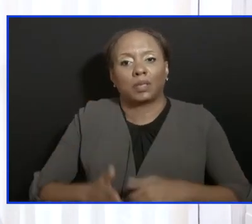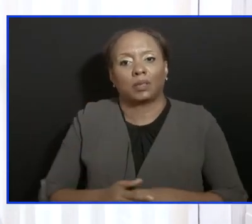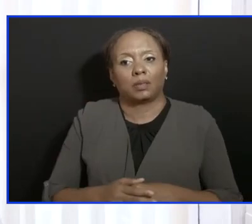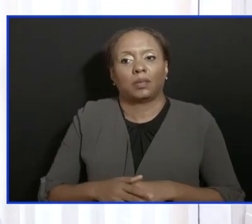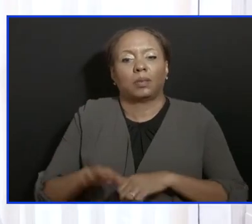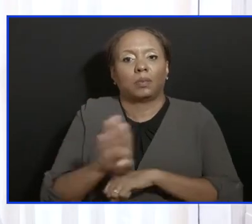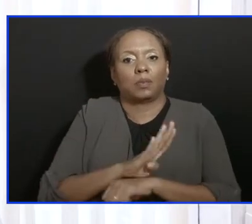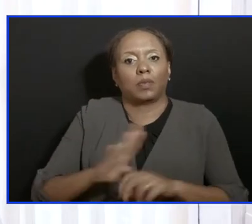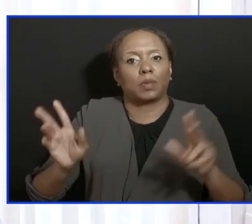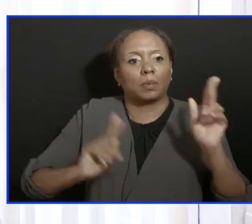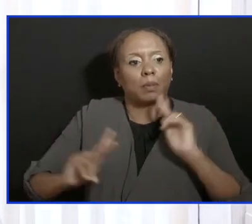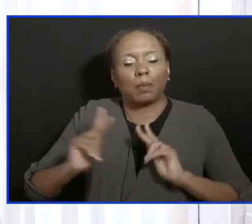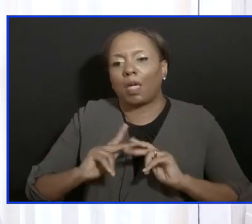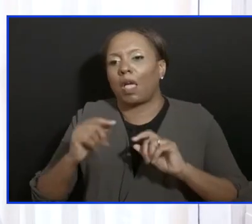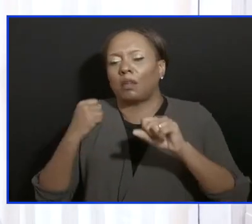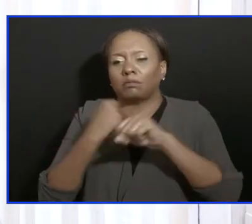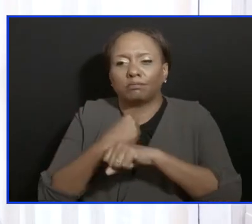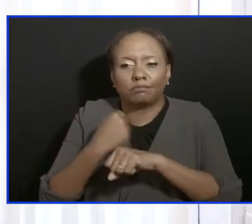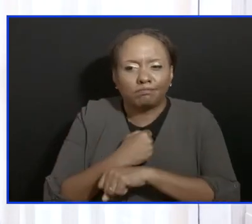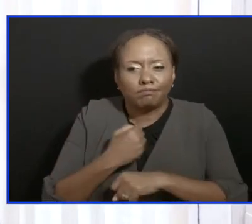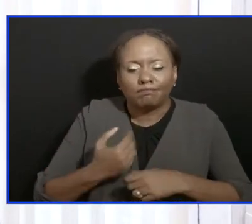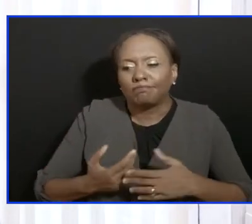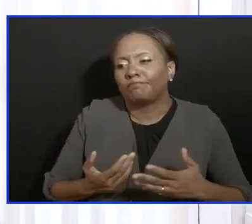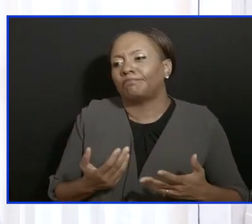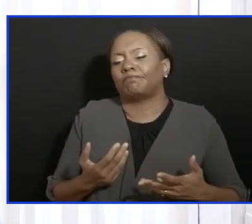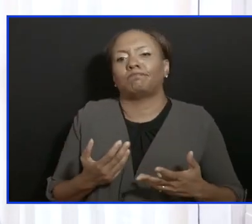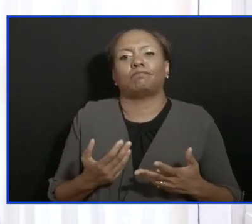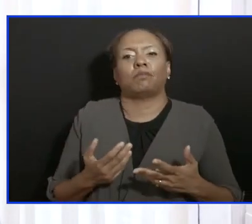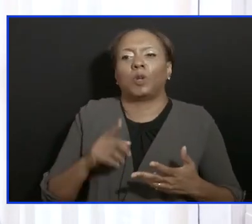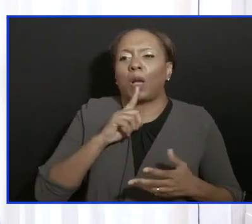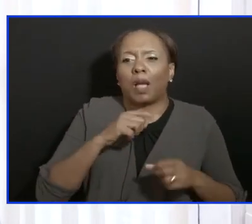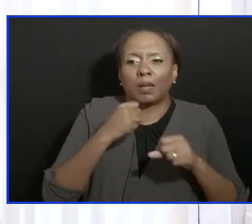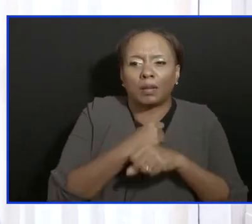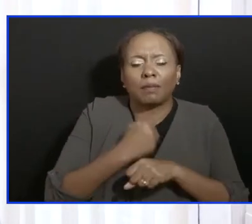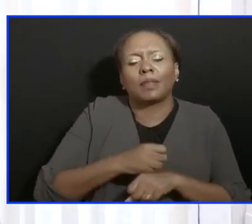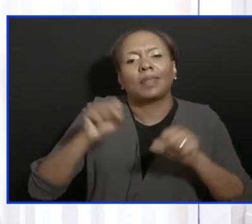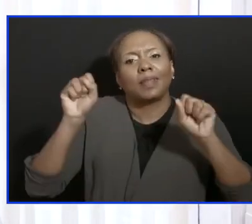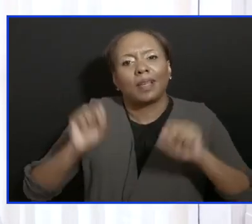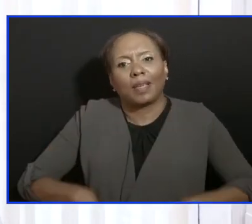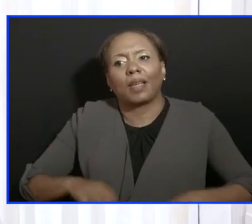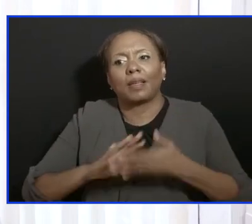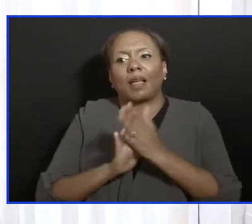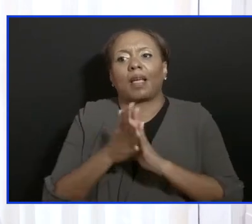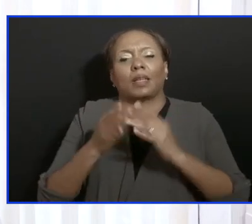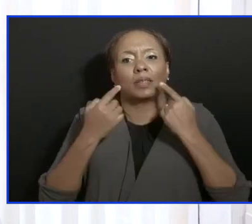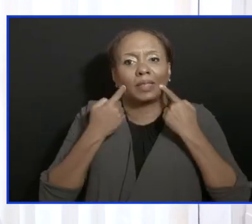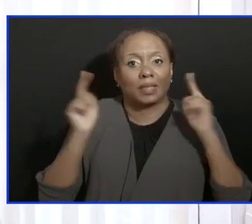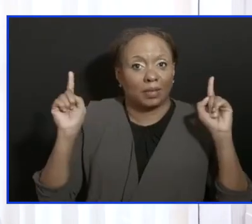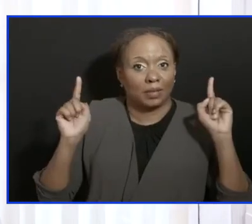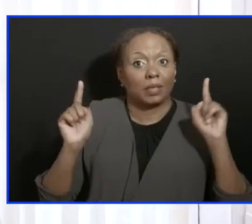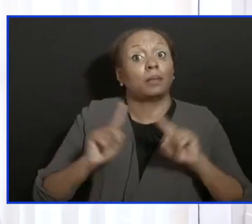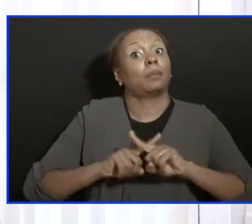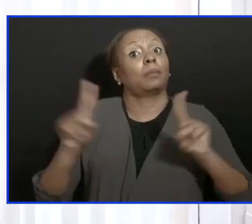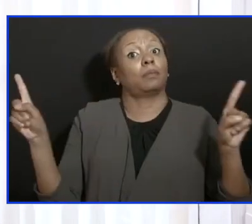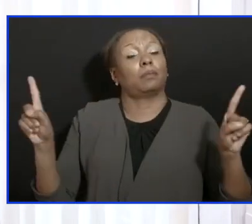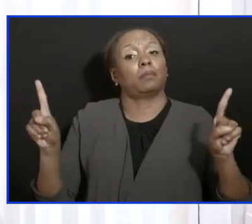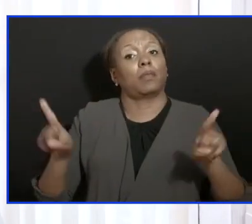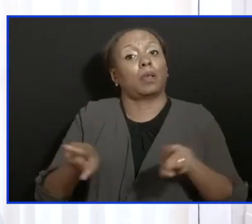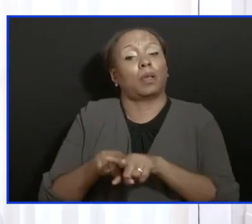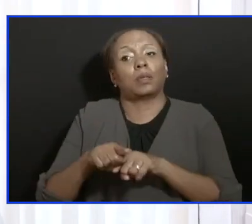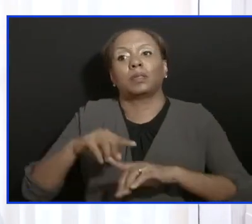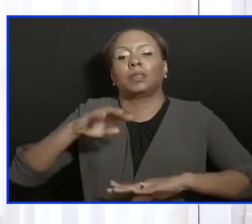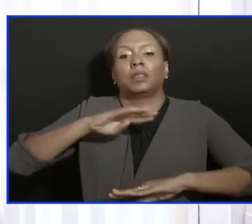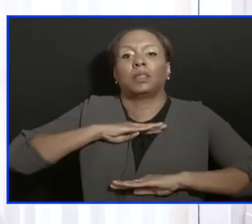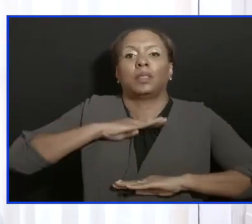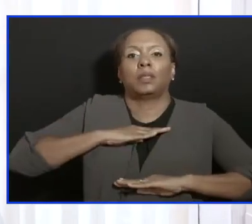that have fought in the past of all other battles can do this. But I also am satisfied that we need